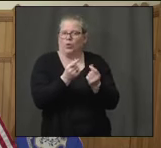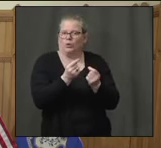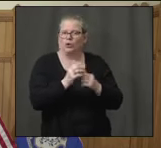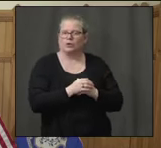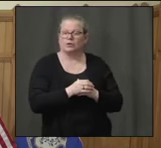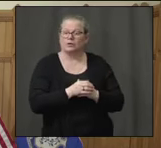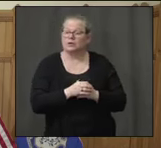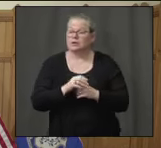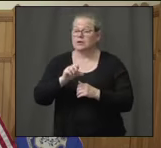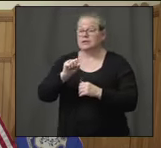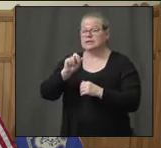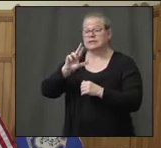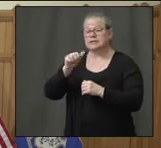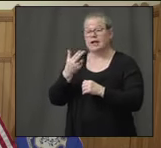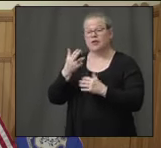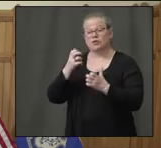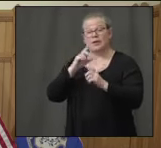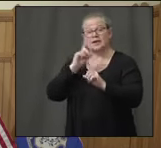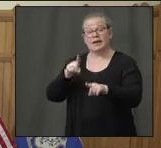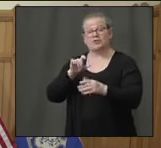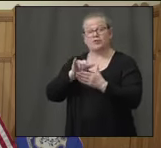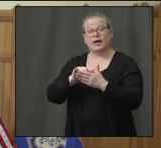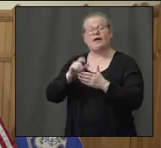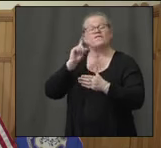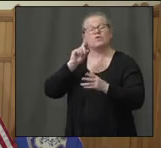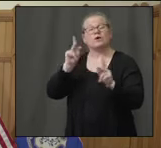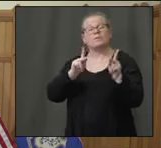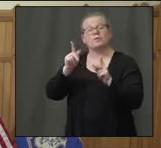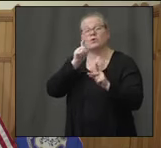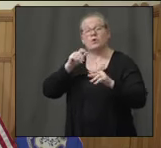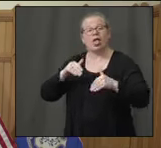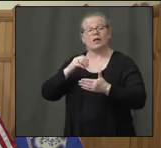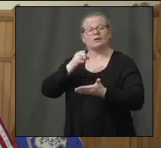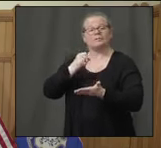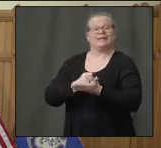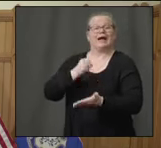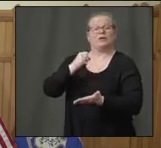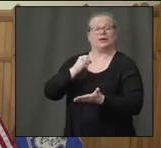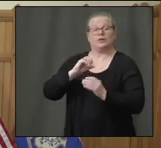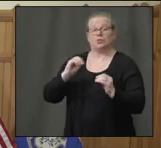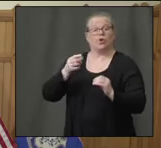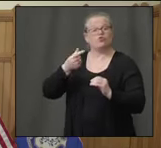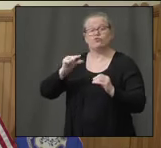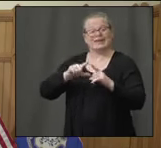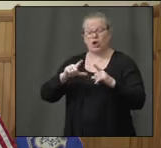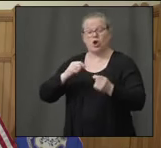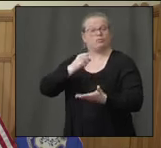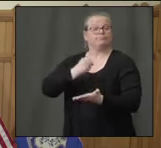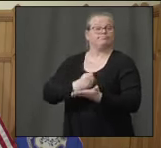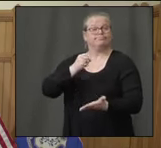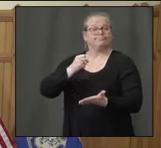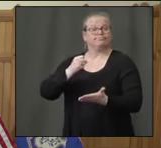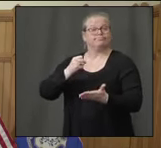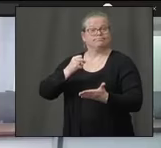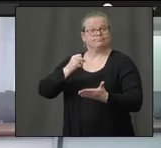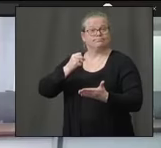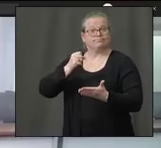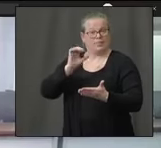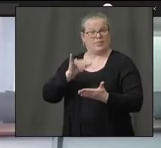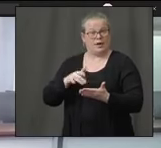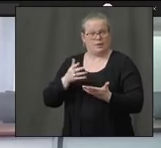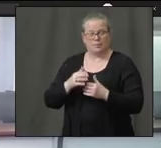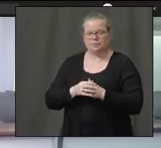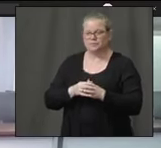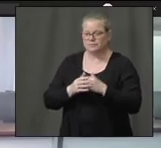you want to start with that, Sarah? That was about the undocumented? Yes. Thank you for that question. And I think it's really